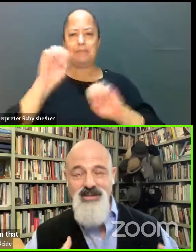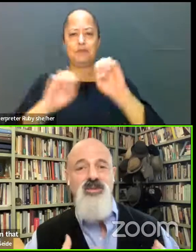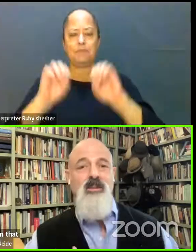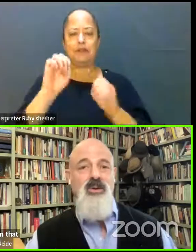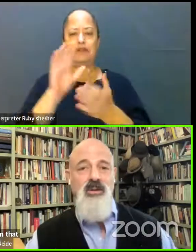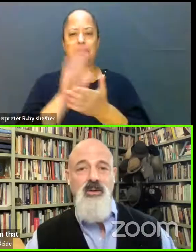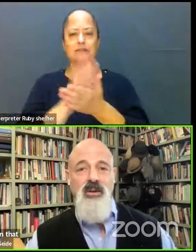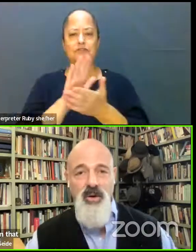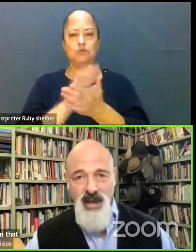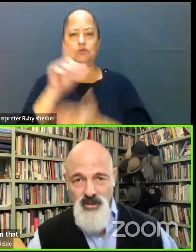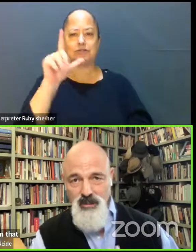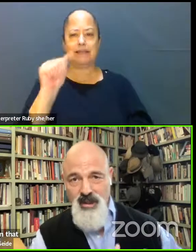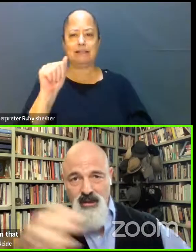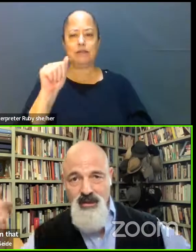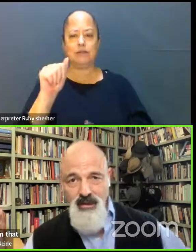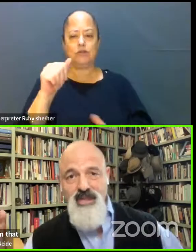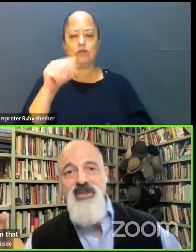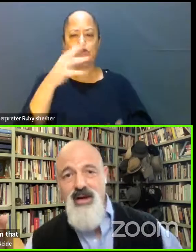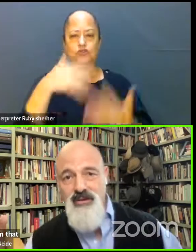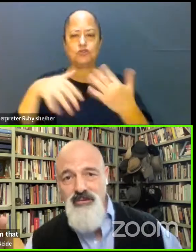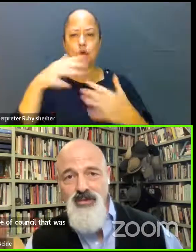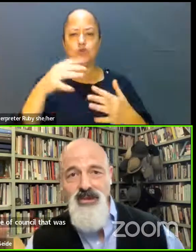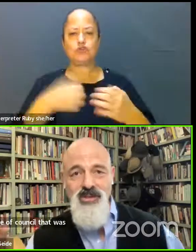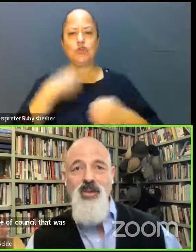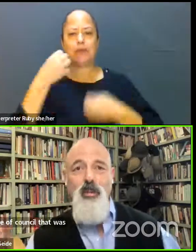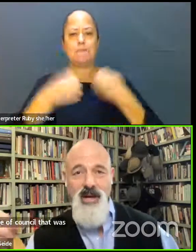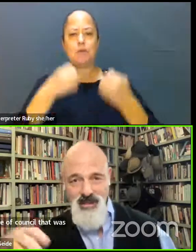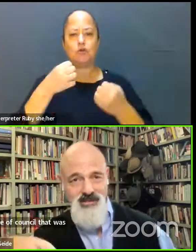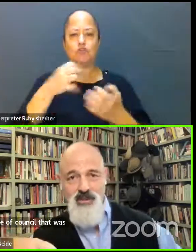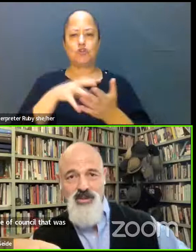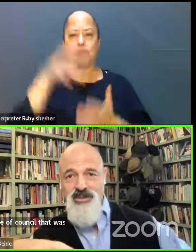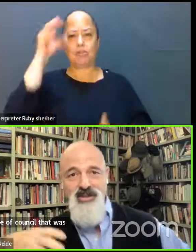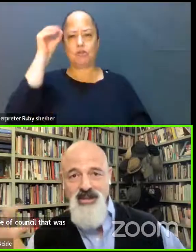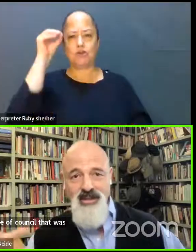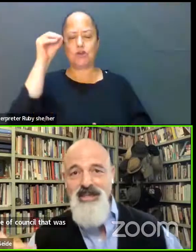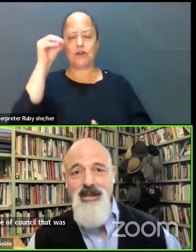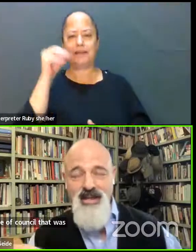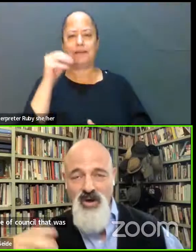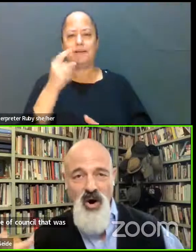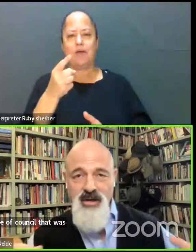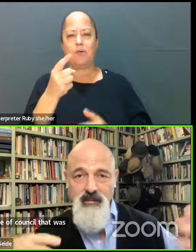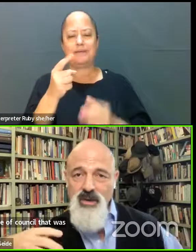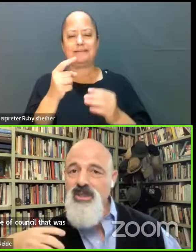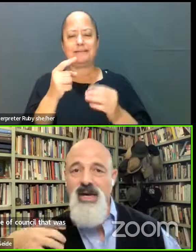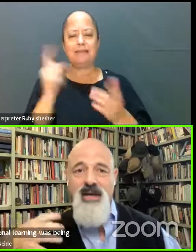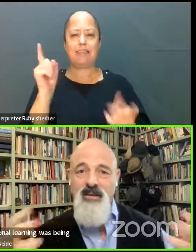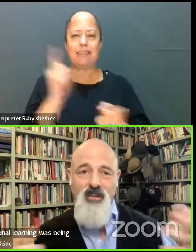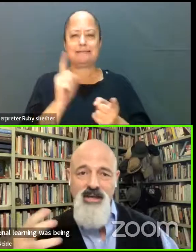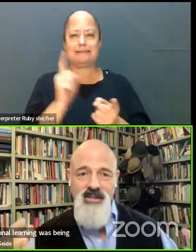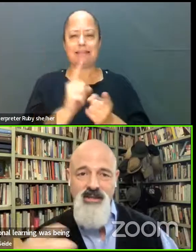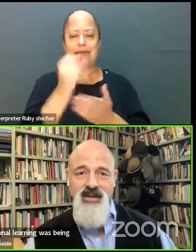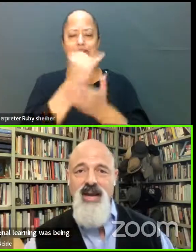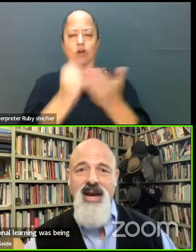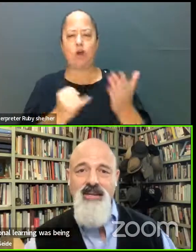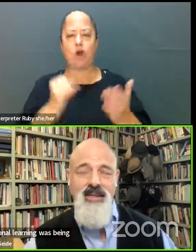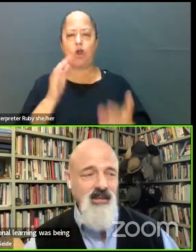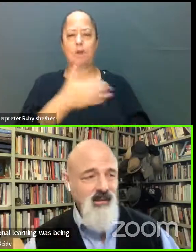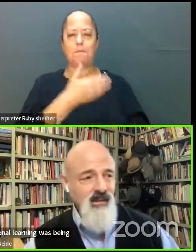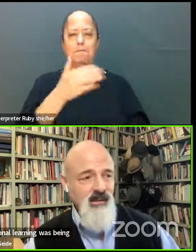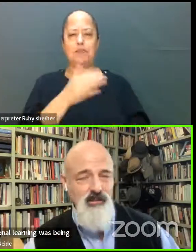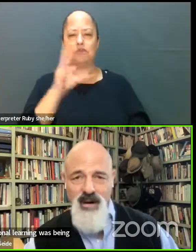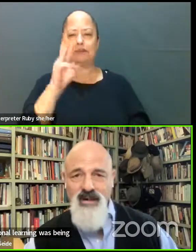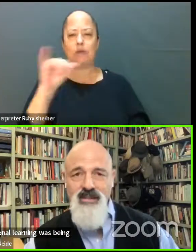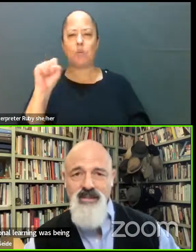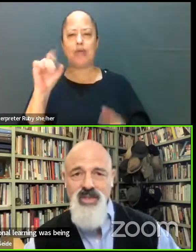as social emotional learning was being leached out of school budgets. There was less and less art and music and ways to connect.